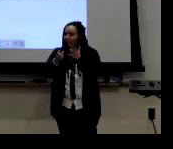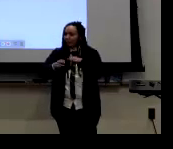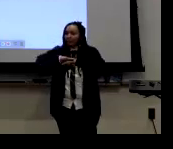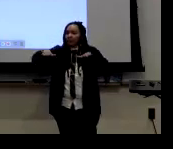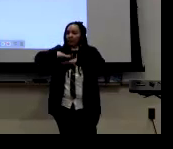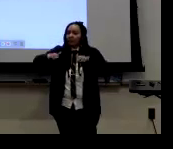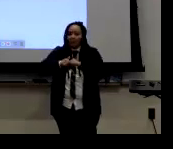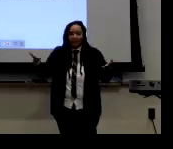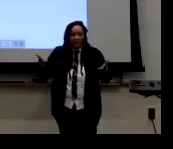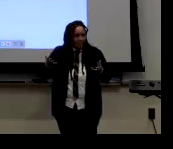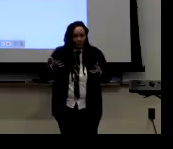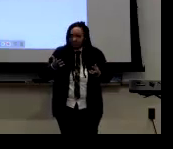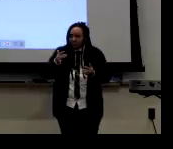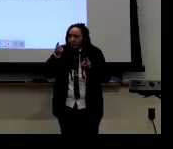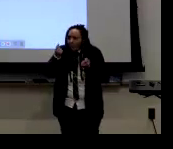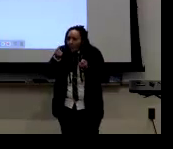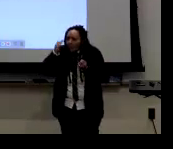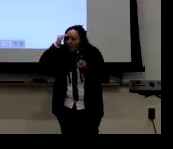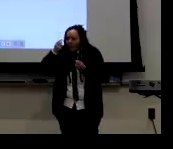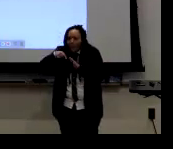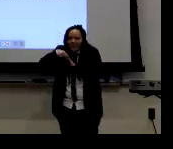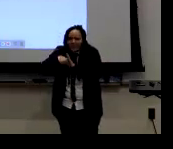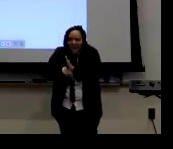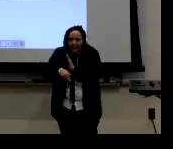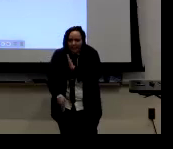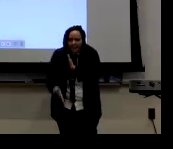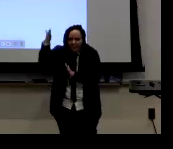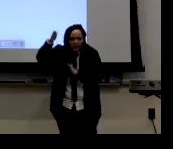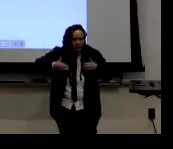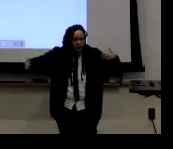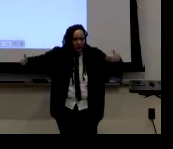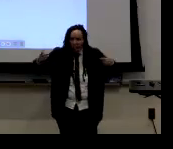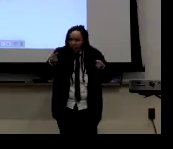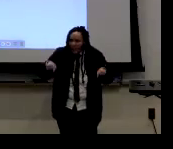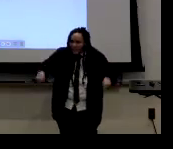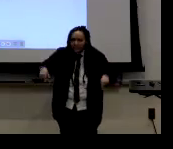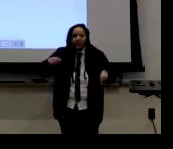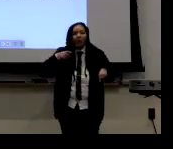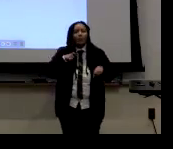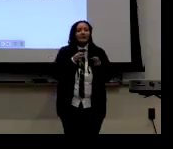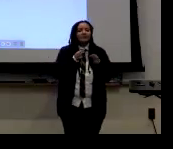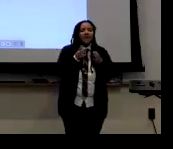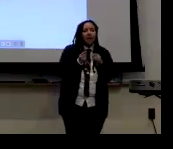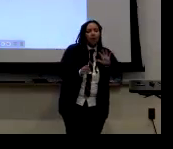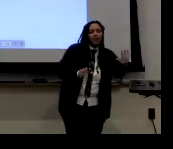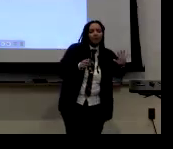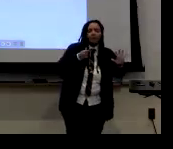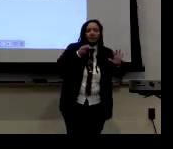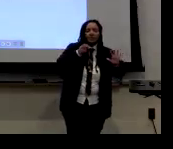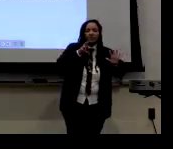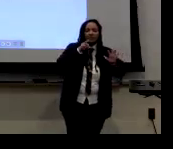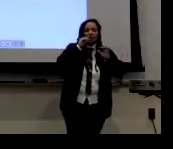really a great foundation. It's like we're swimming, you know, there's no lifeboat. We don't know how deep we are. We don't know how